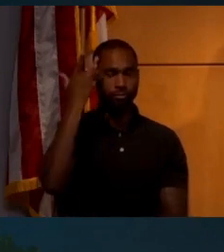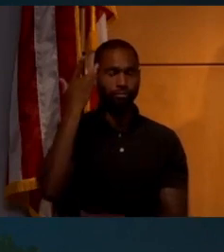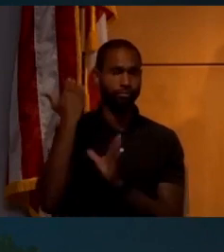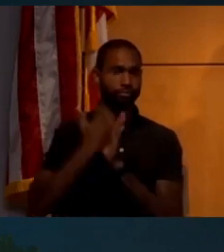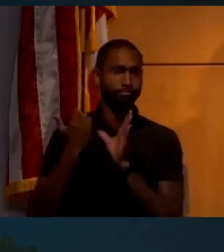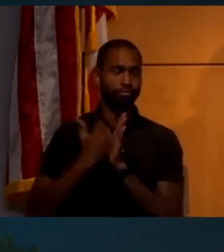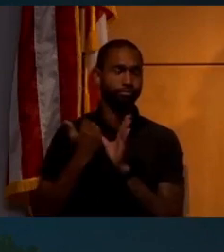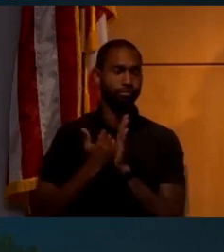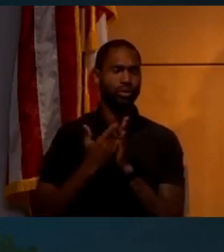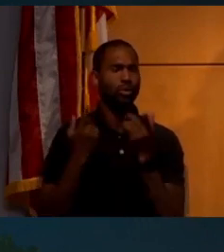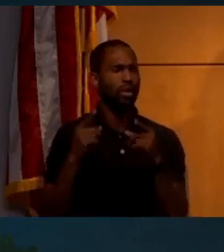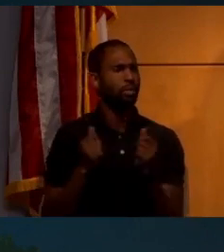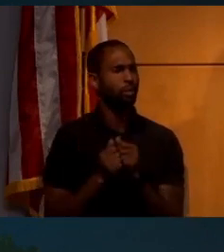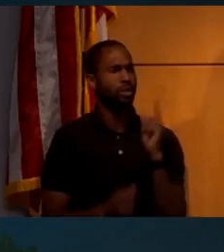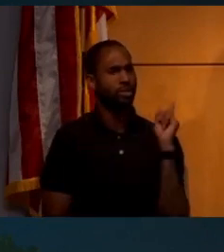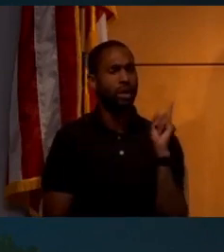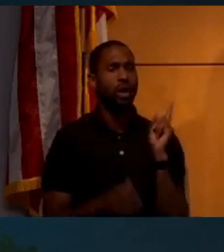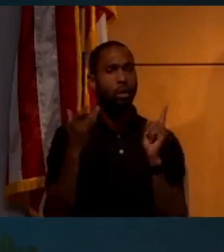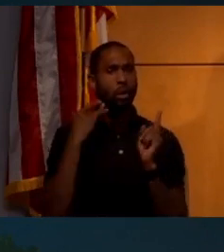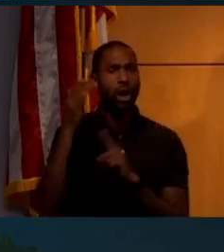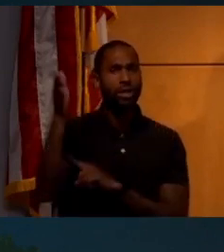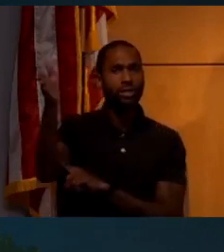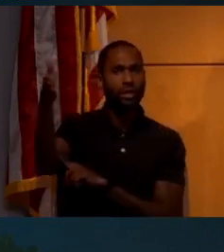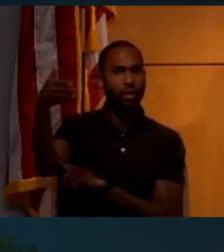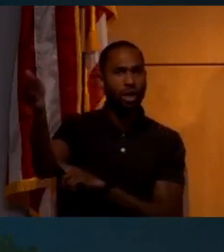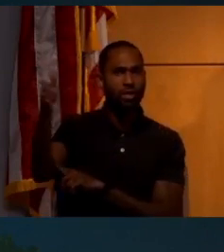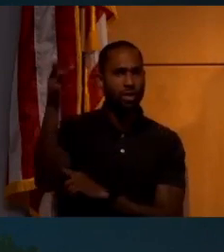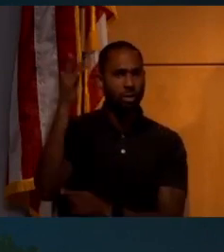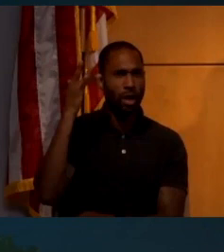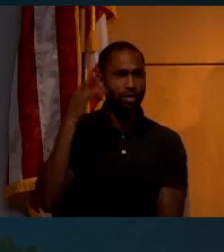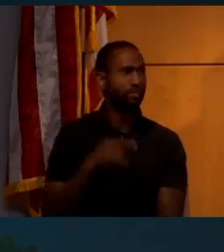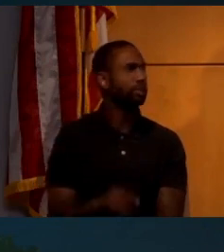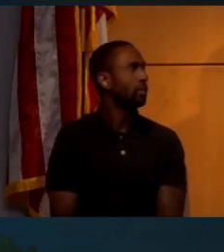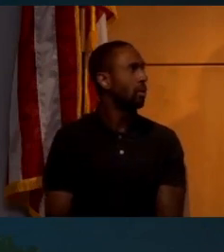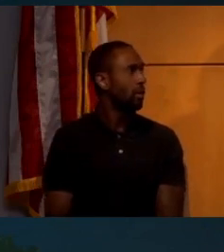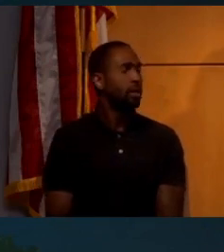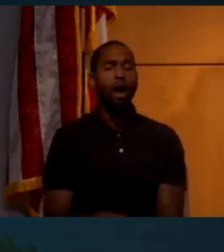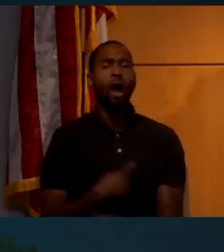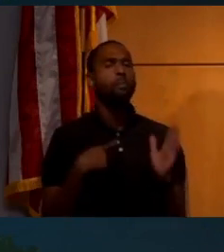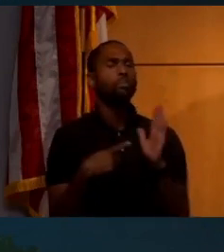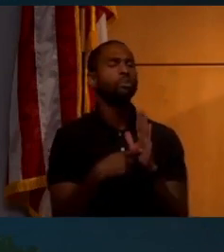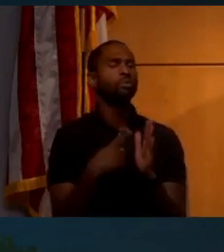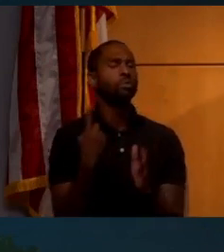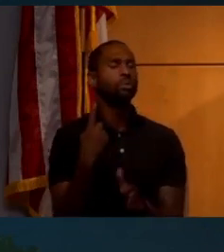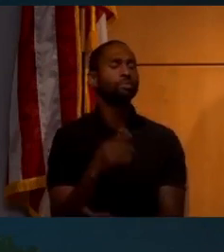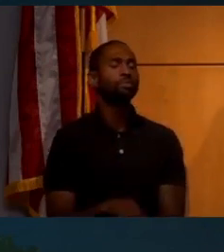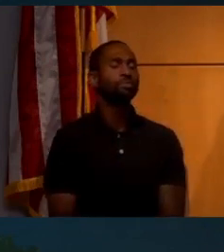So what's going on with this? Why is the flag waving, as he says? Well, let me show you something.